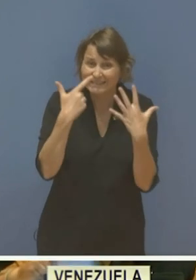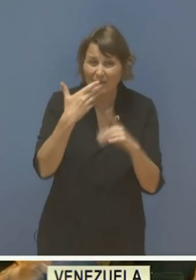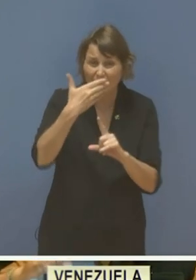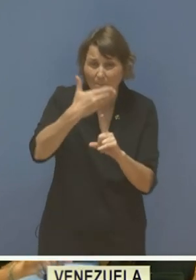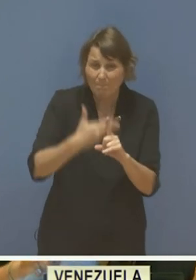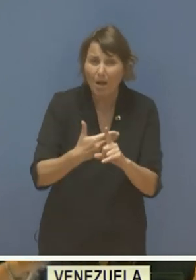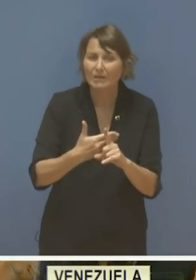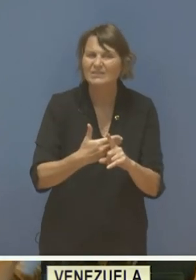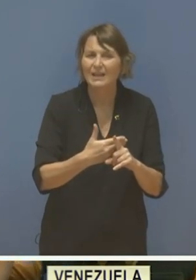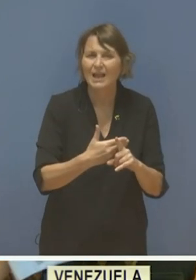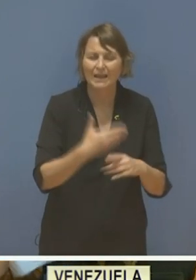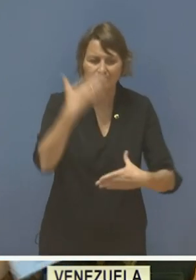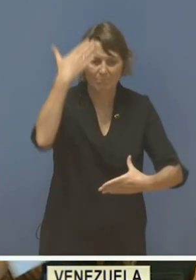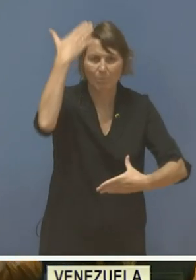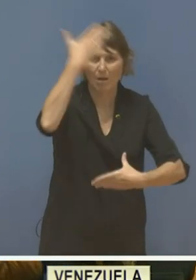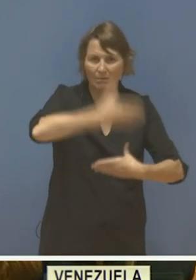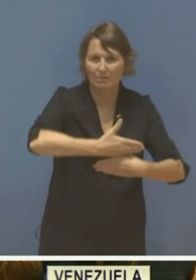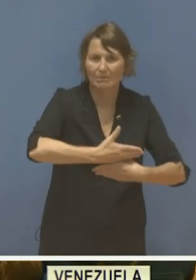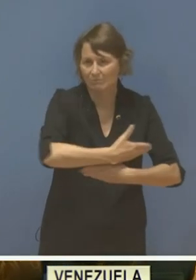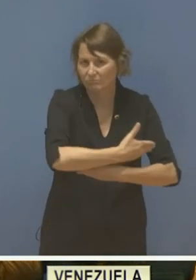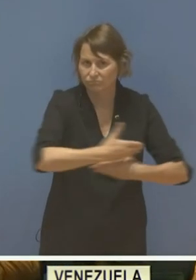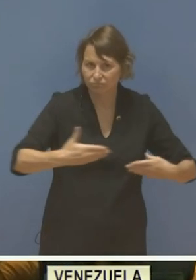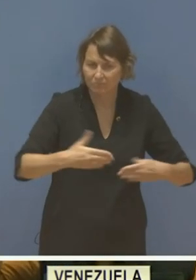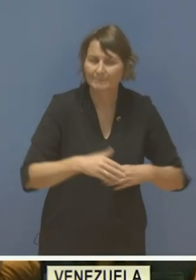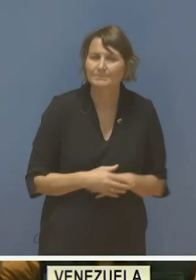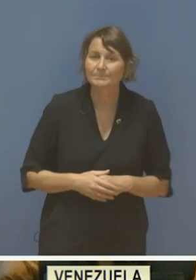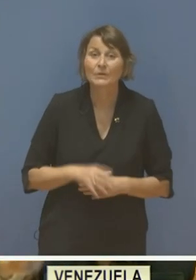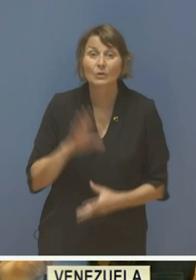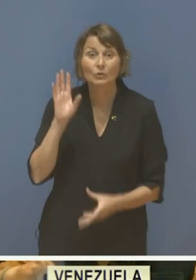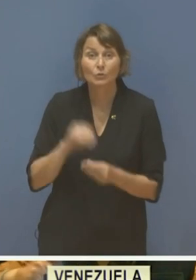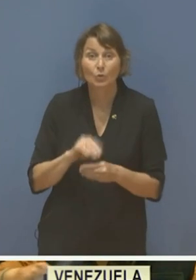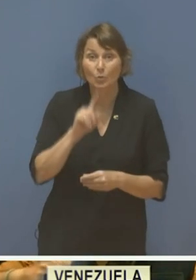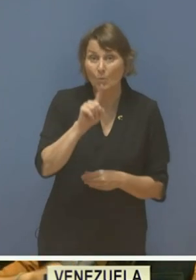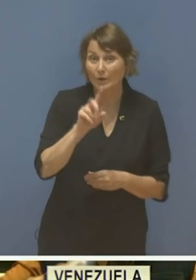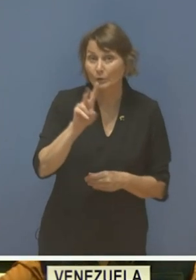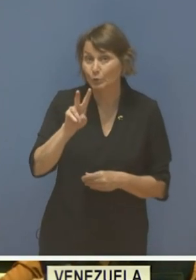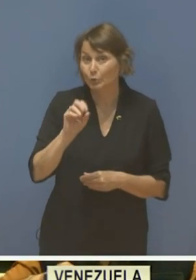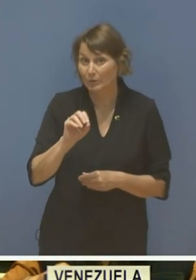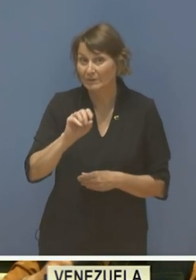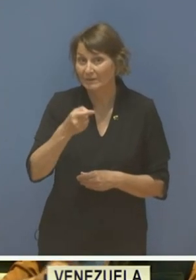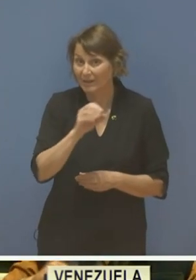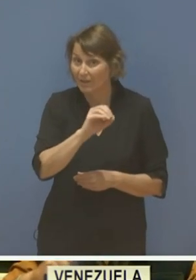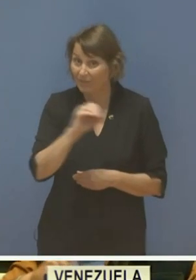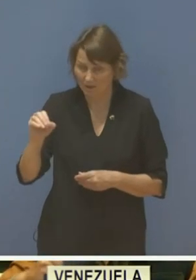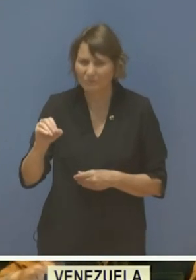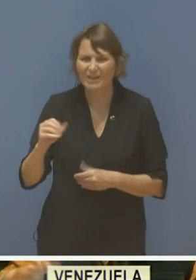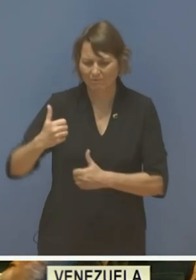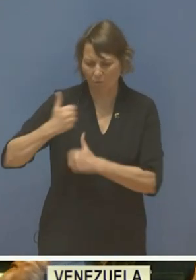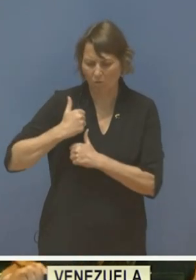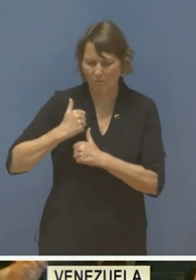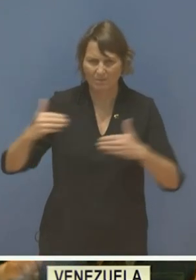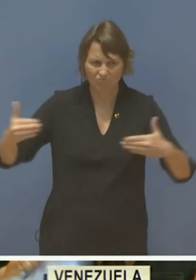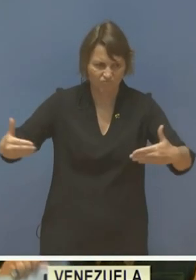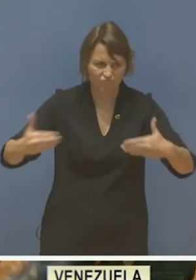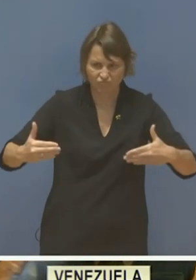the population of 120,000 being hemmed in by the Turco-Aziri forces. The